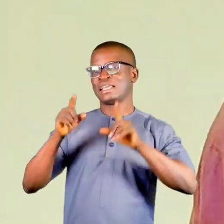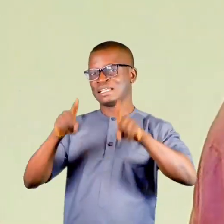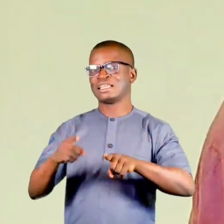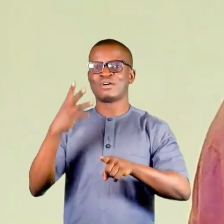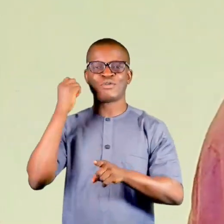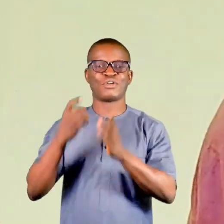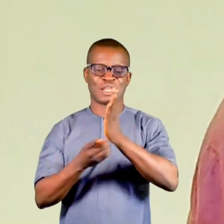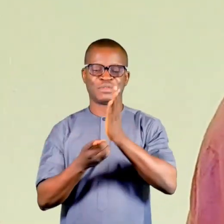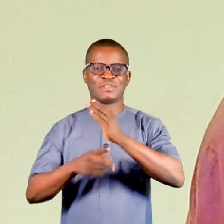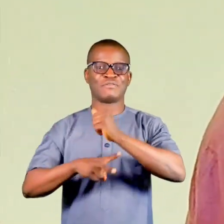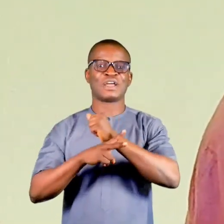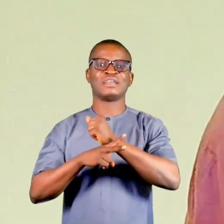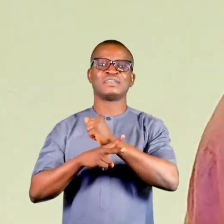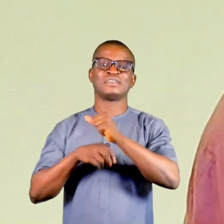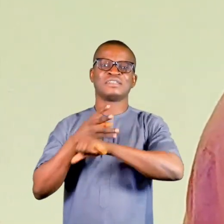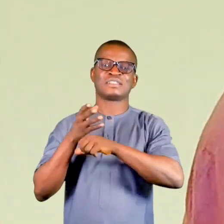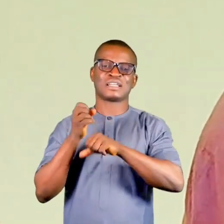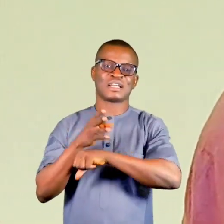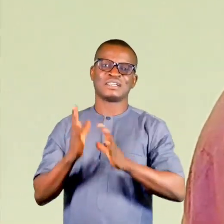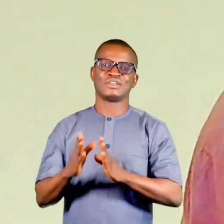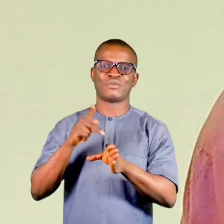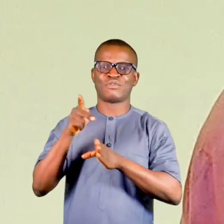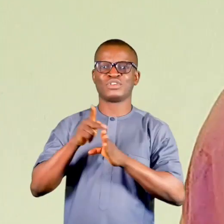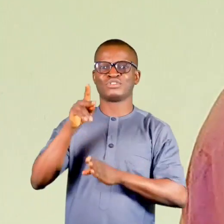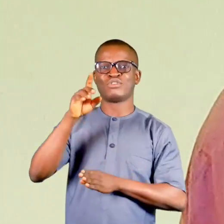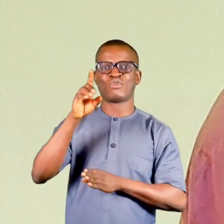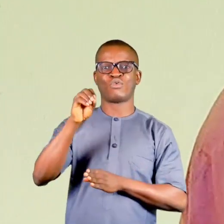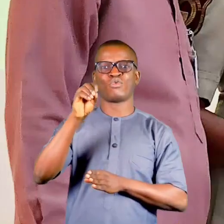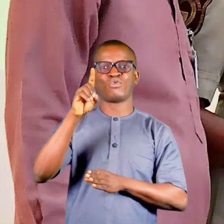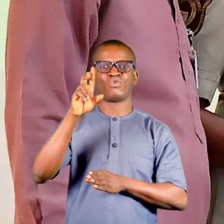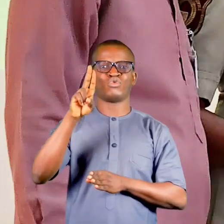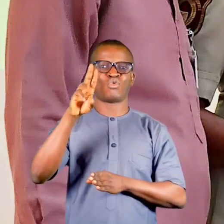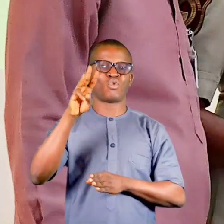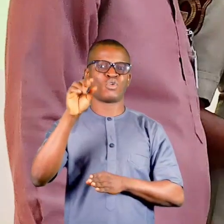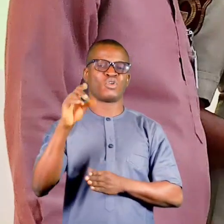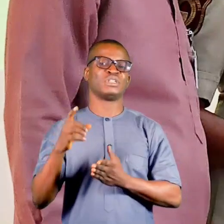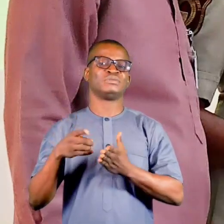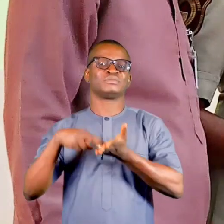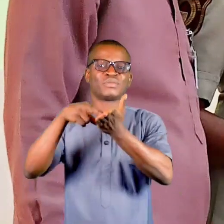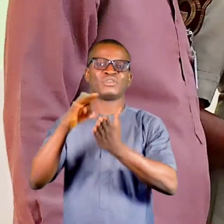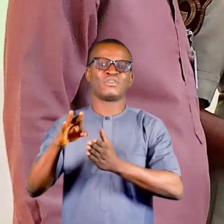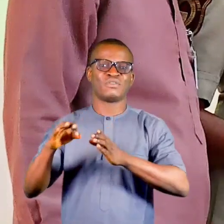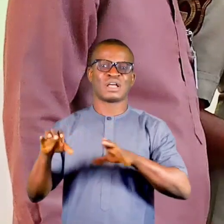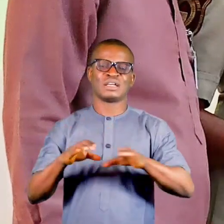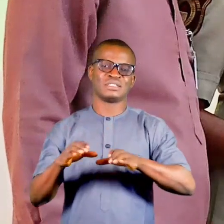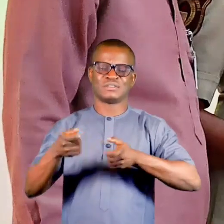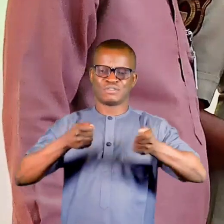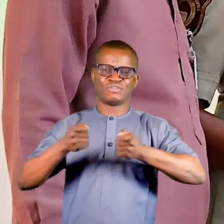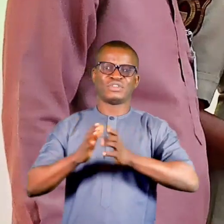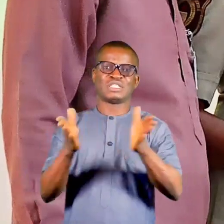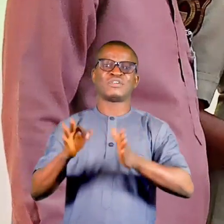In attendance were the Deputy Vice Chancellor, Professor Uluweli Adaramola, Representative of the Acting Comptroller General of